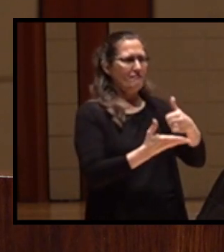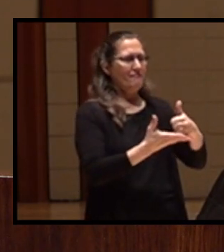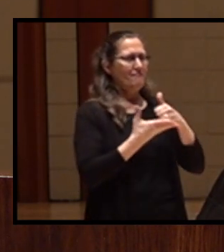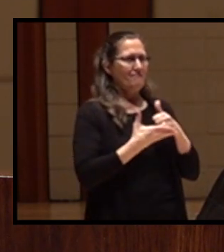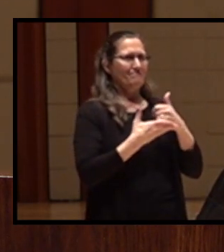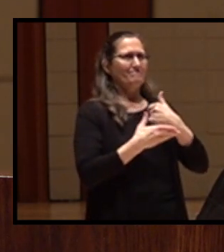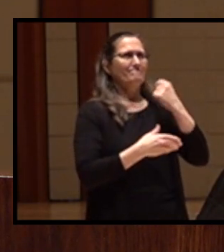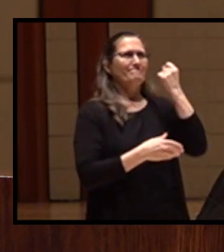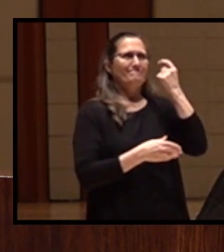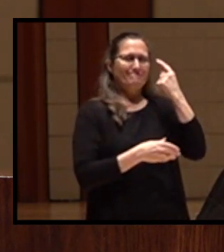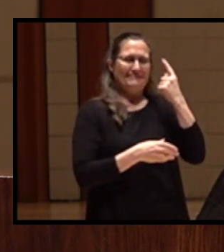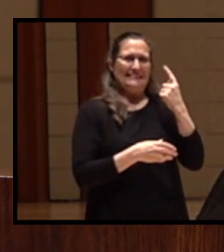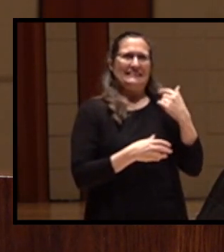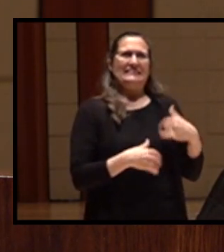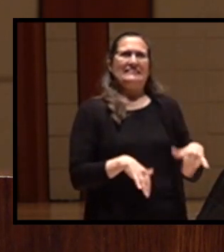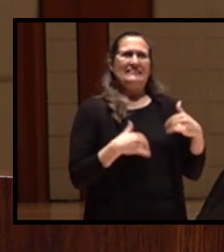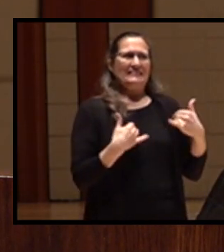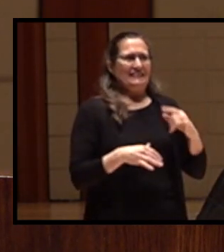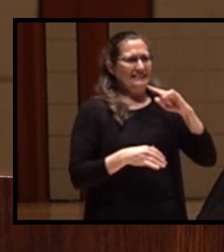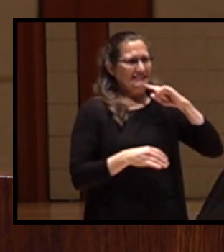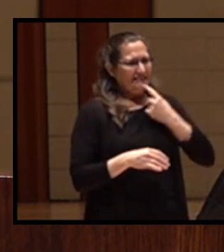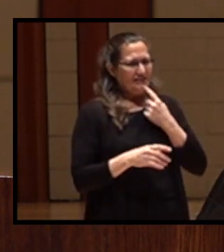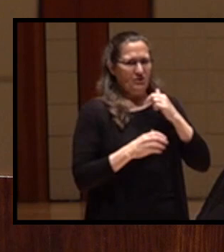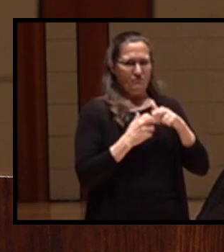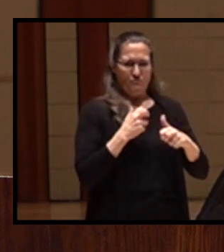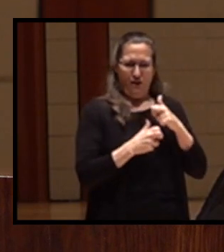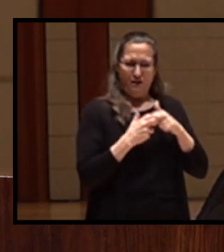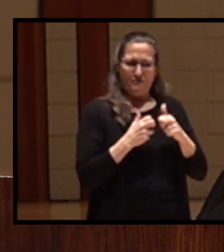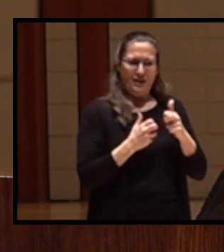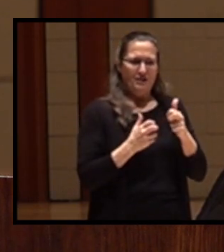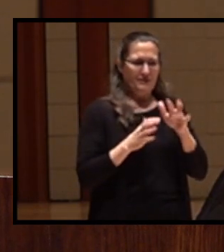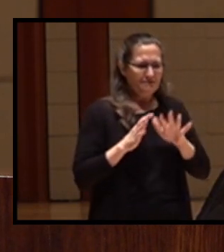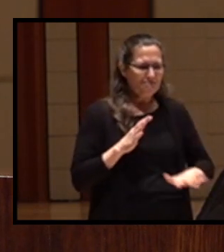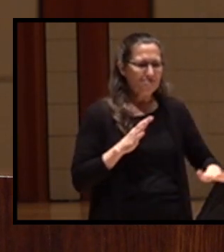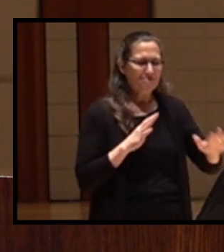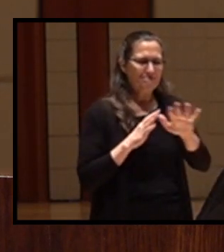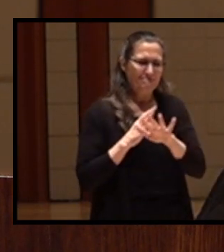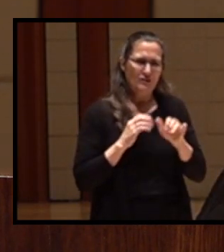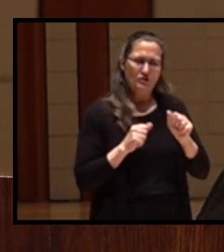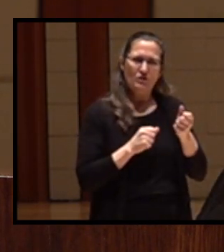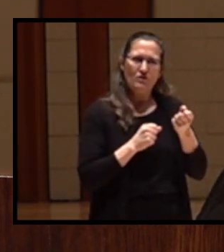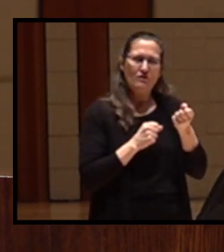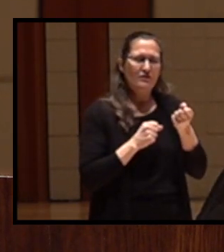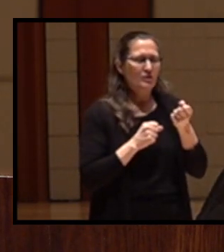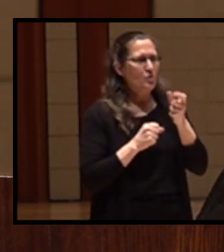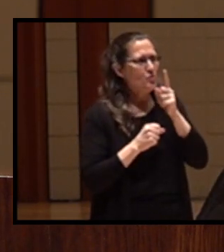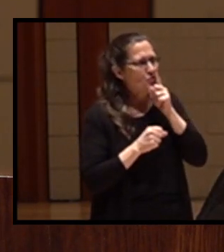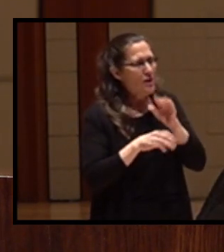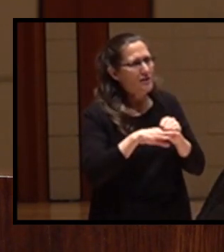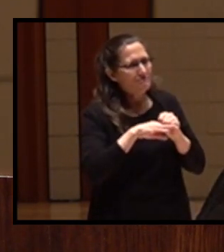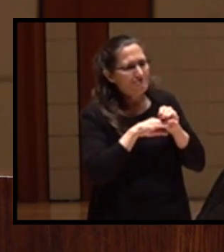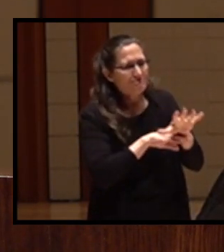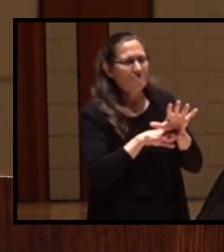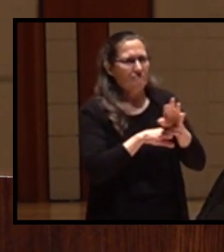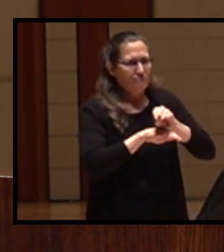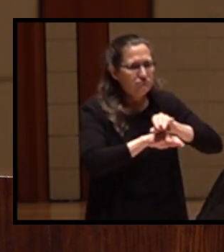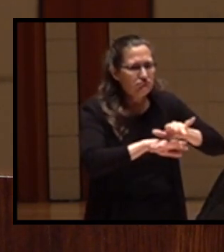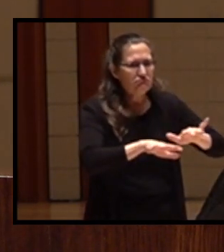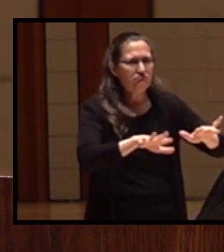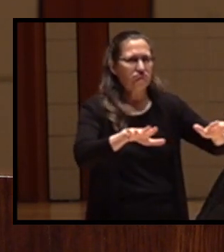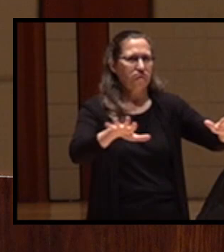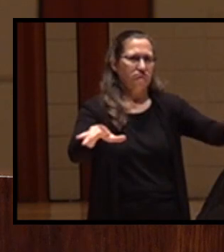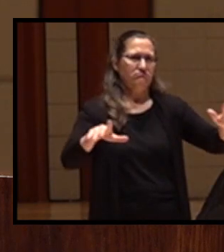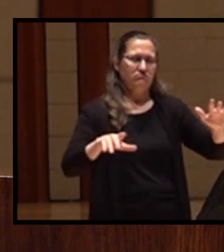management problems in the basin that had potential to cause catastrophic ecological permanent damage,